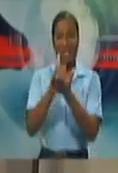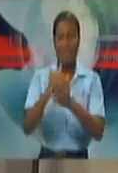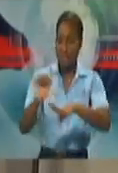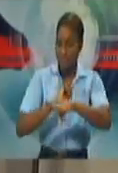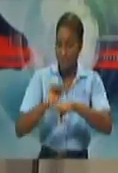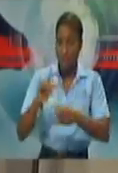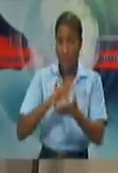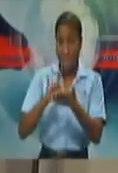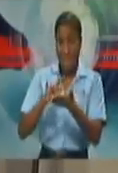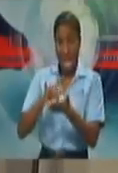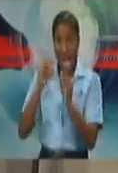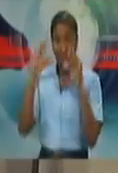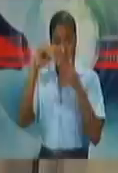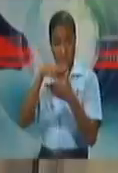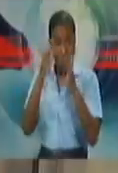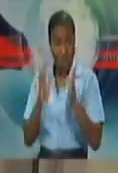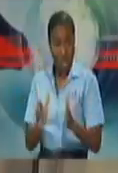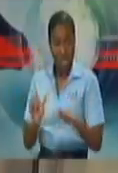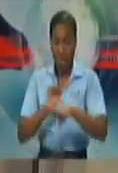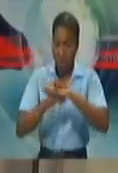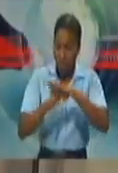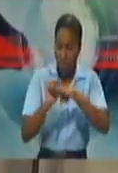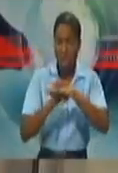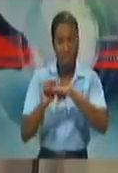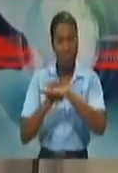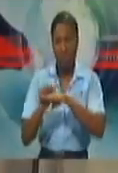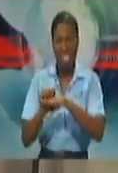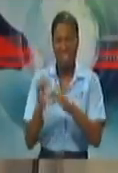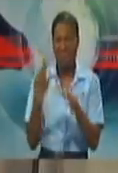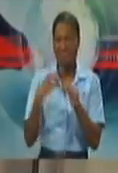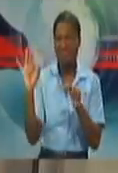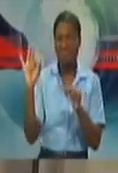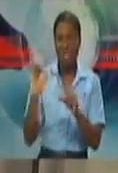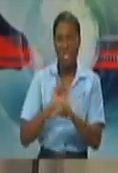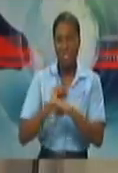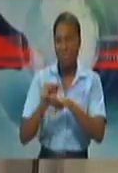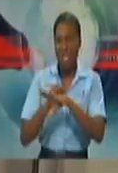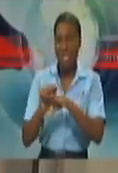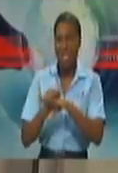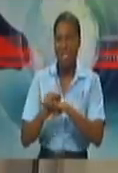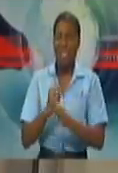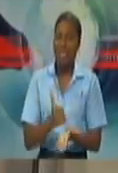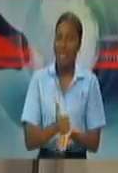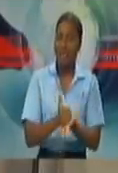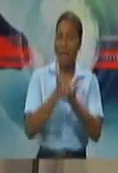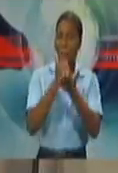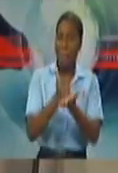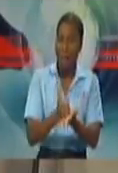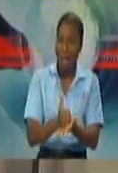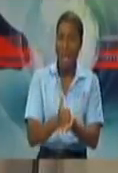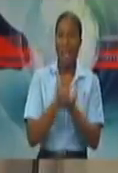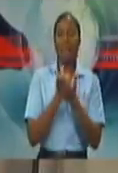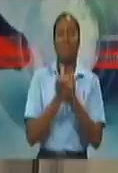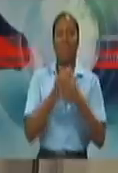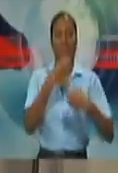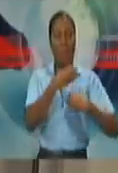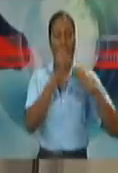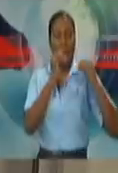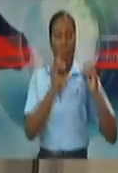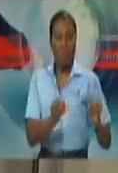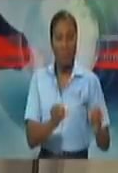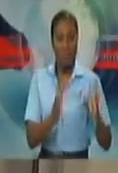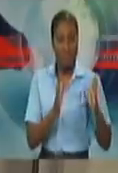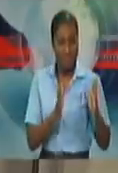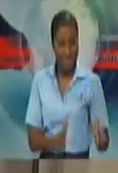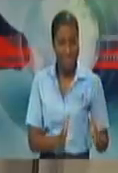in a short space of time. It is basic training to work alongside the county medical officers of health. That's the